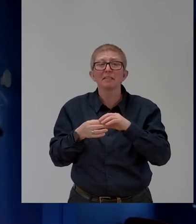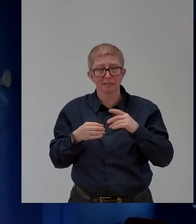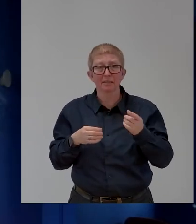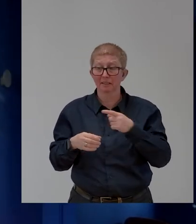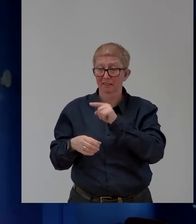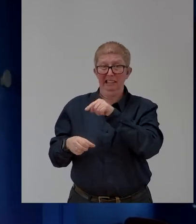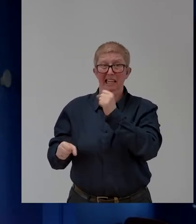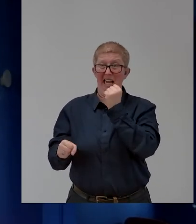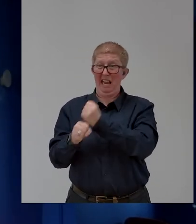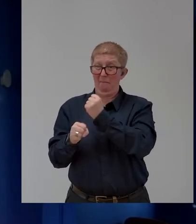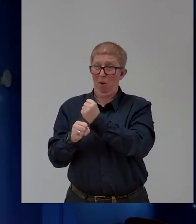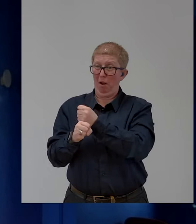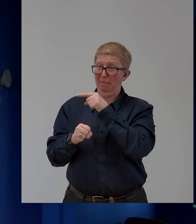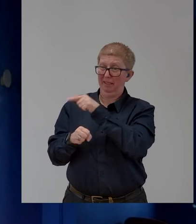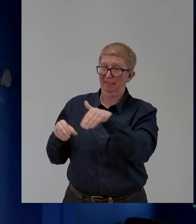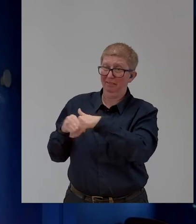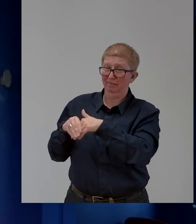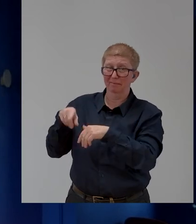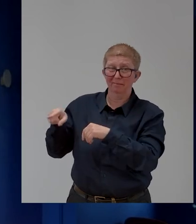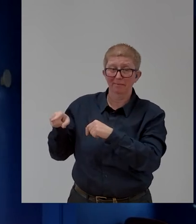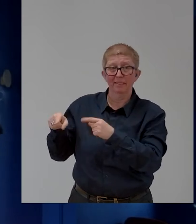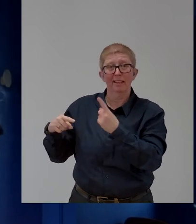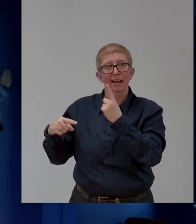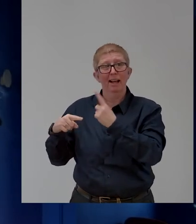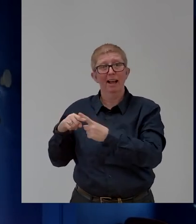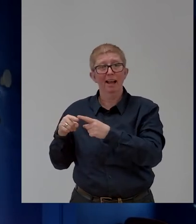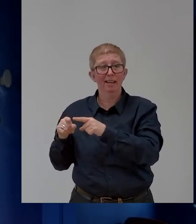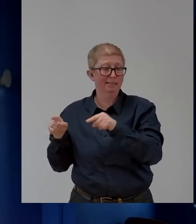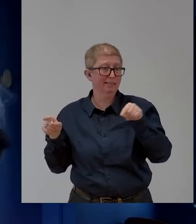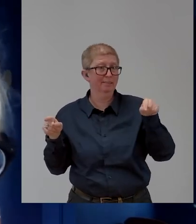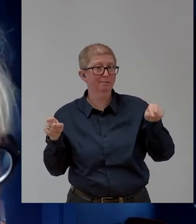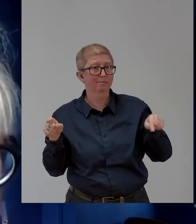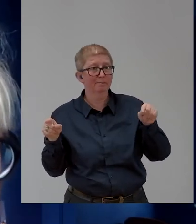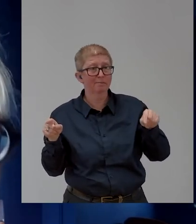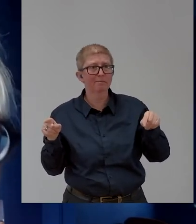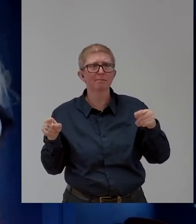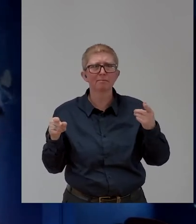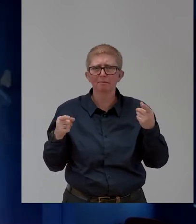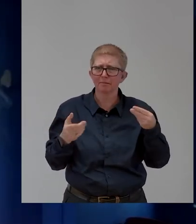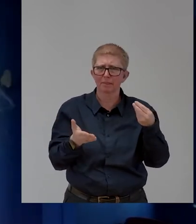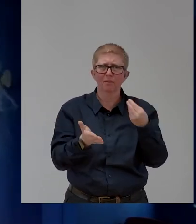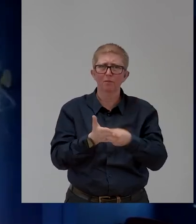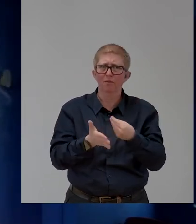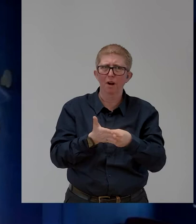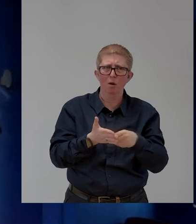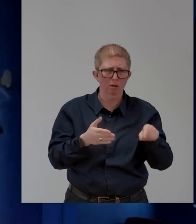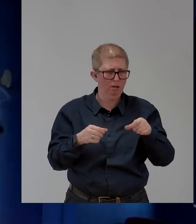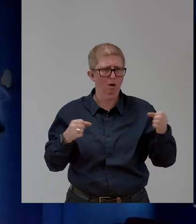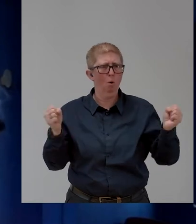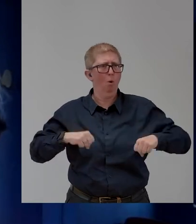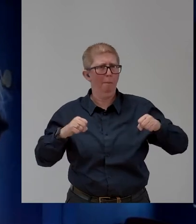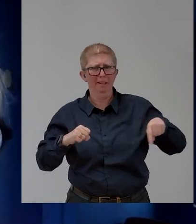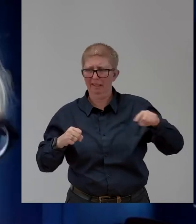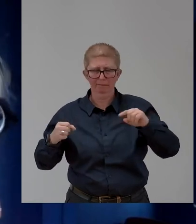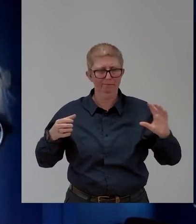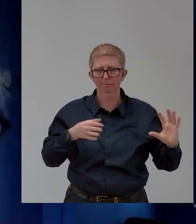developed world, we're starting to see the employment connecting to the value of the market and the value of the innovation